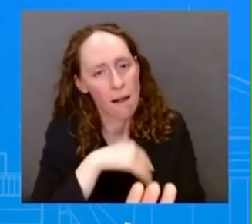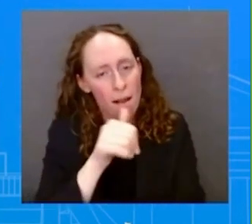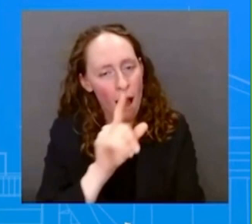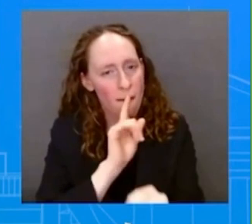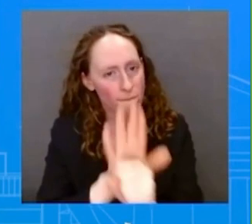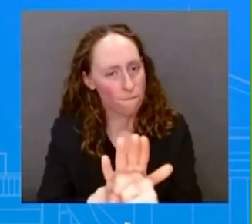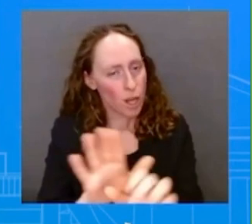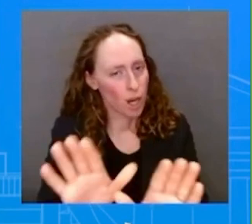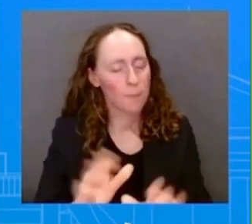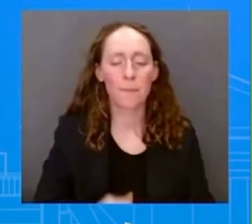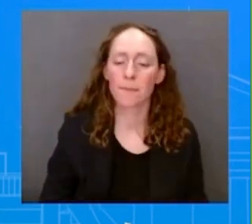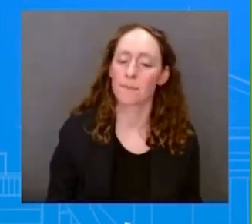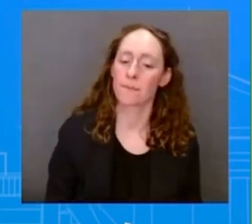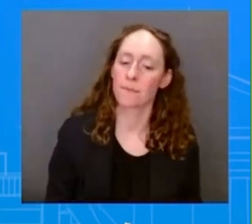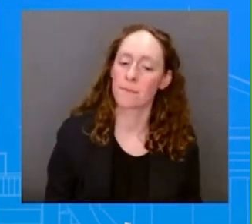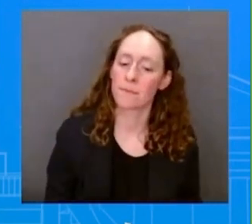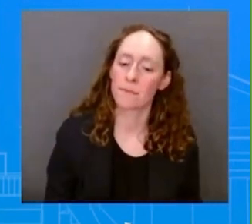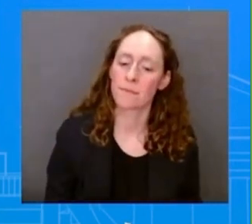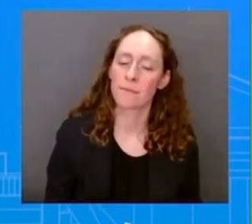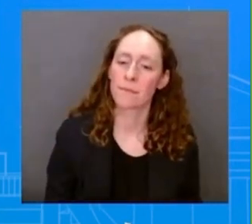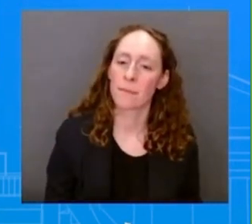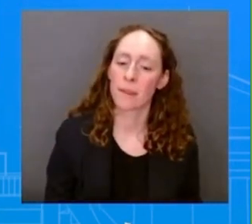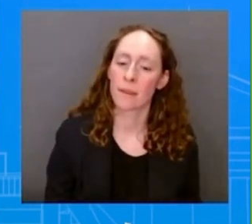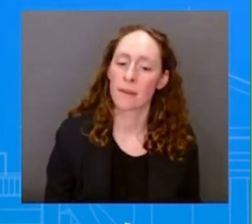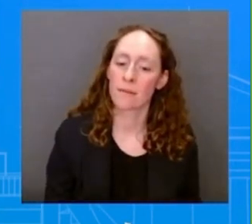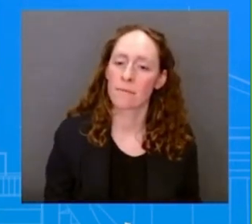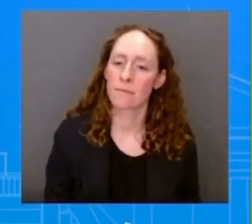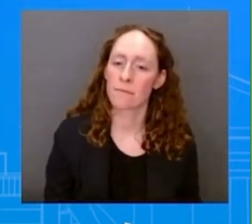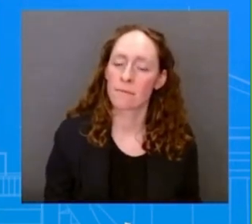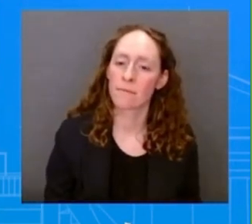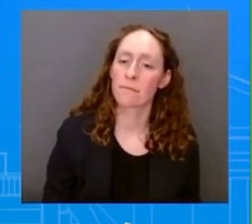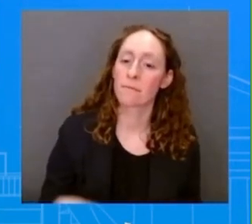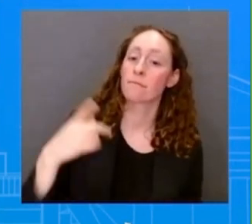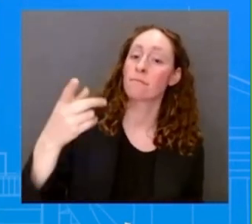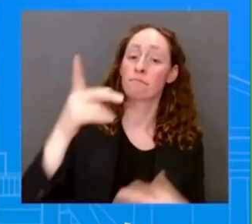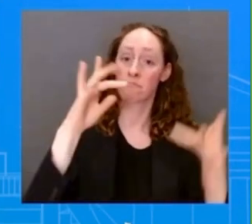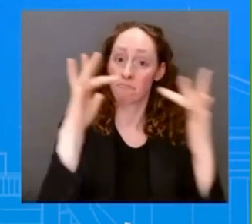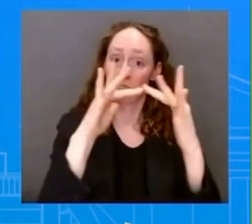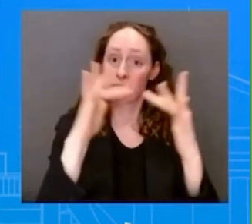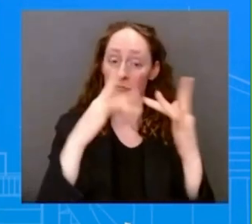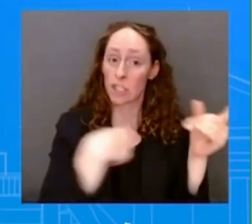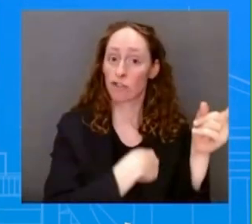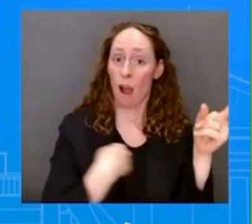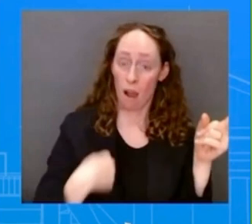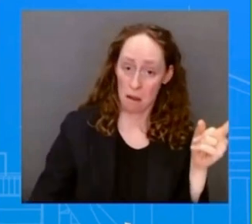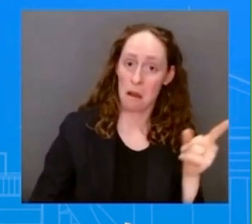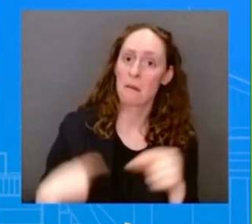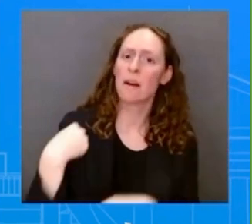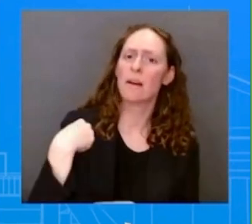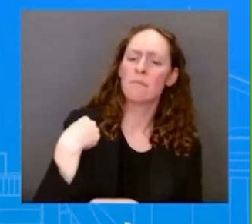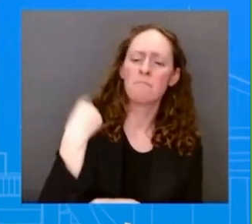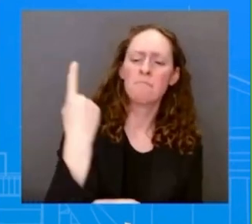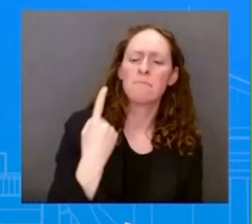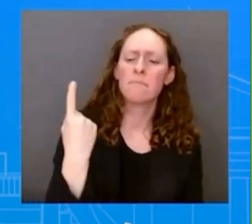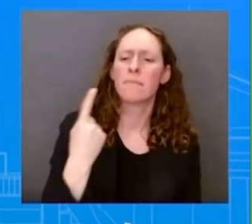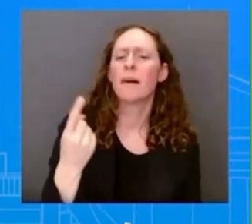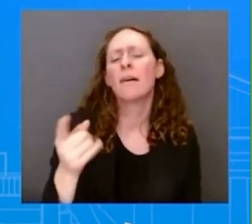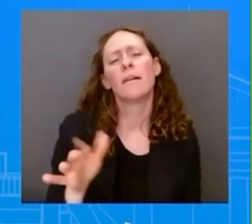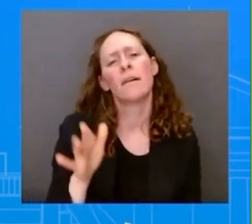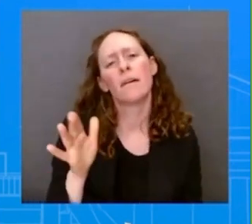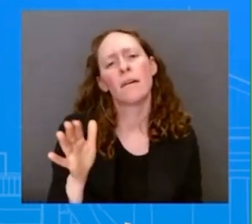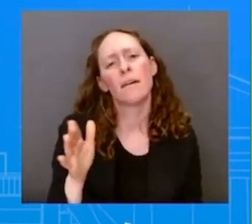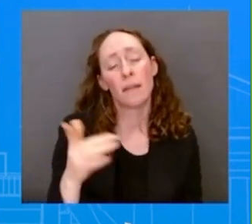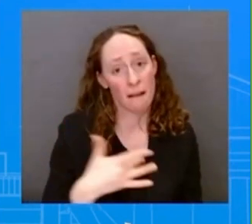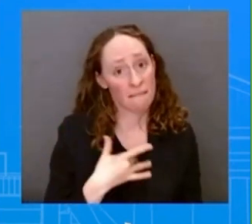the PRC leading up to this transit, but are you confident that you have communicated or you're in a good